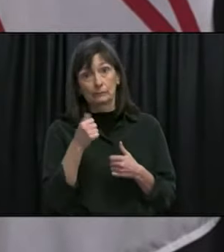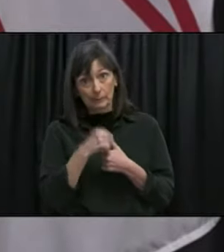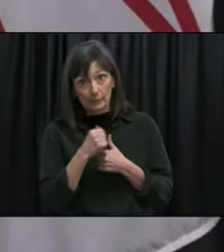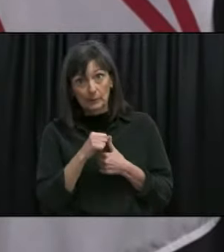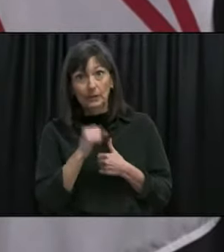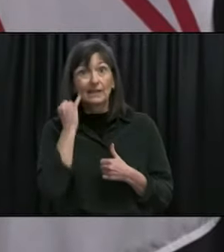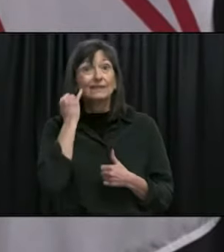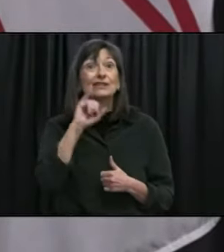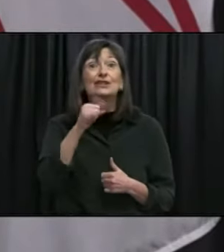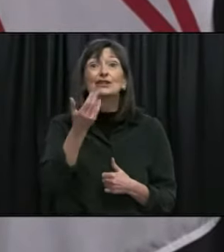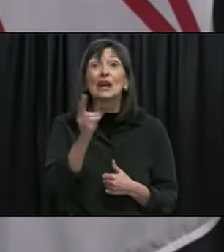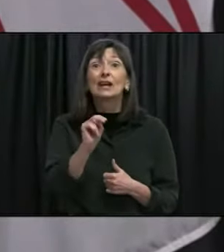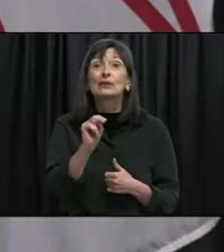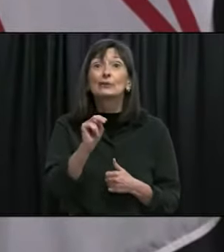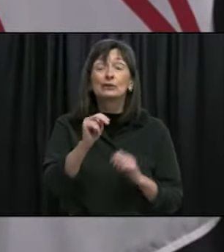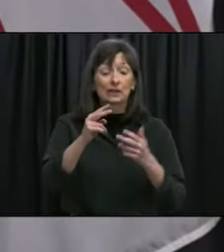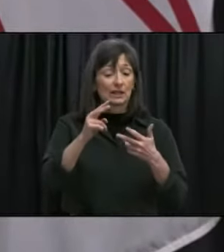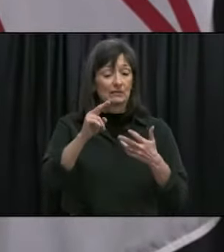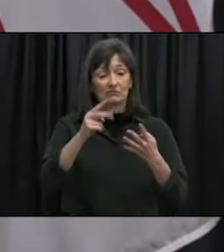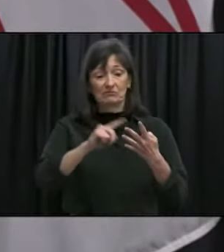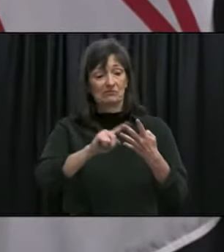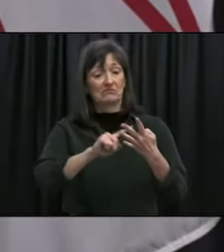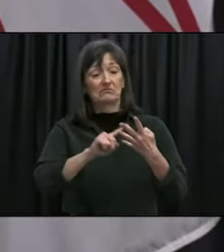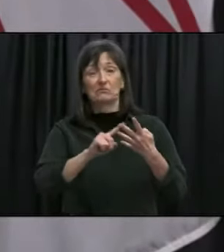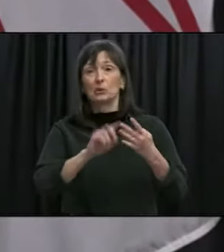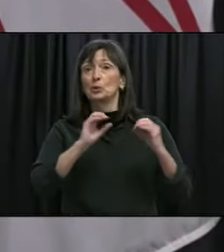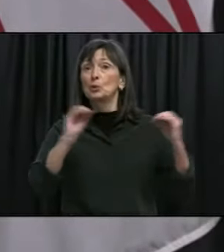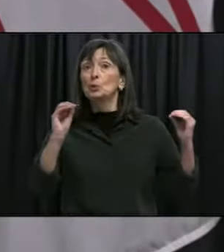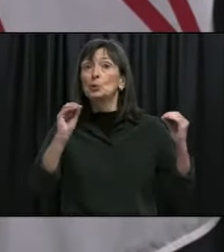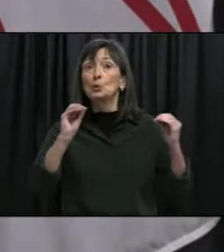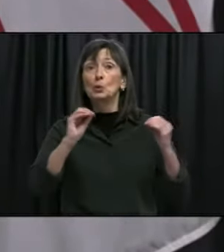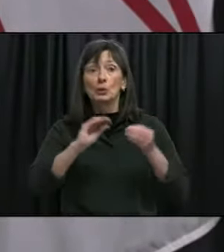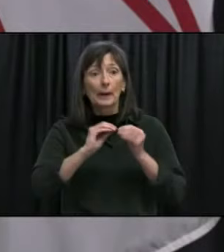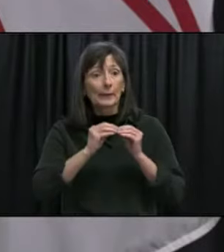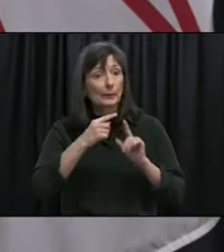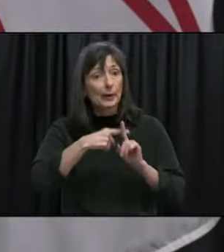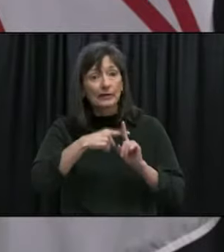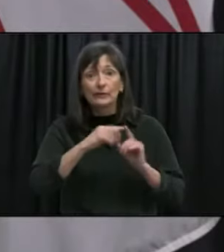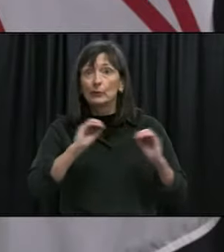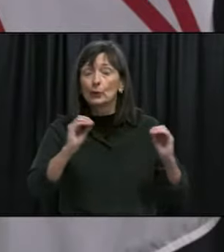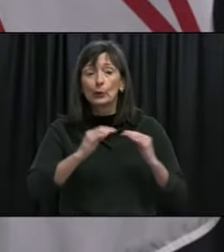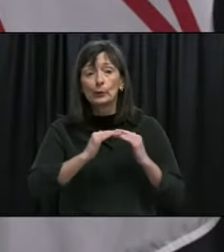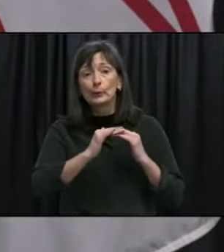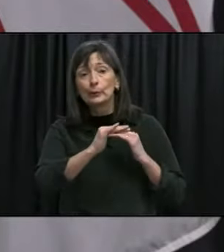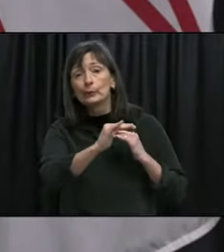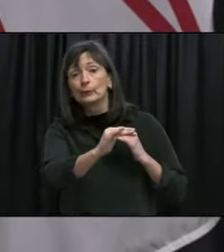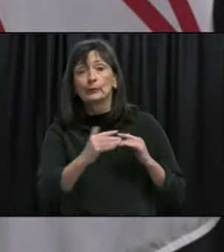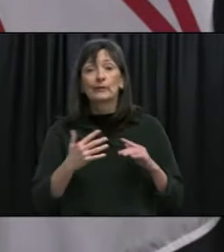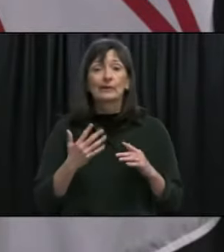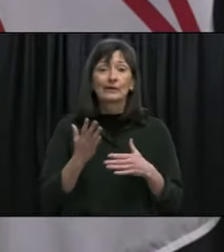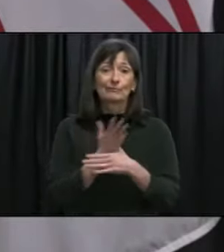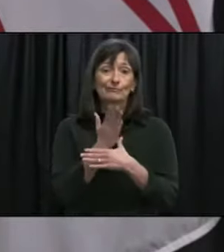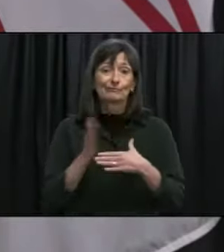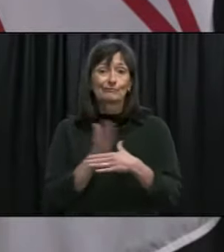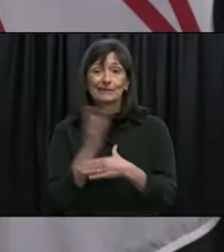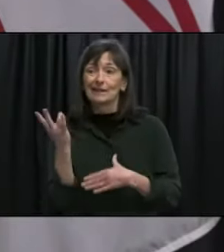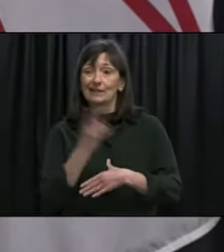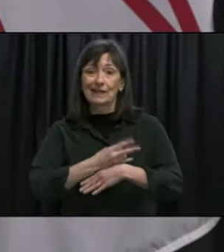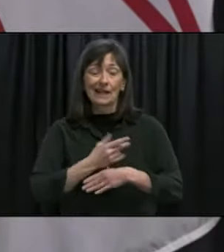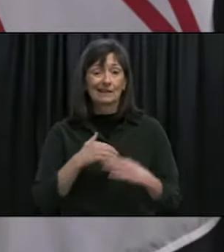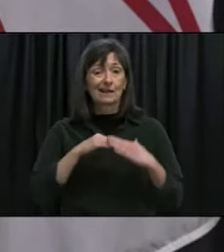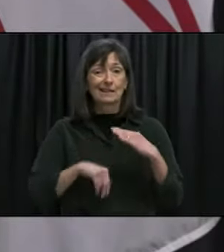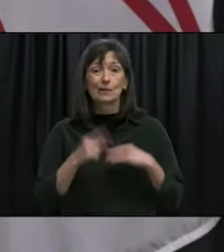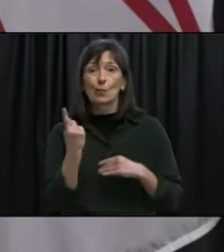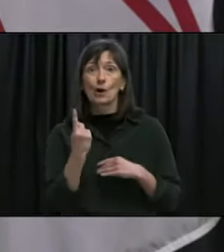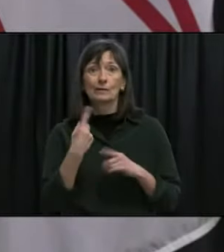second week of January we had several days with no cases we had a total of five active cases the rolling seven day average was under one case